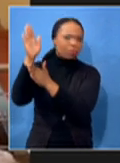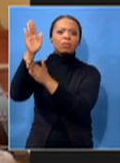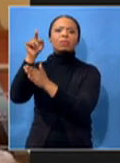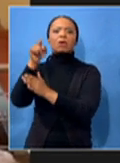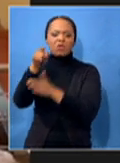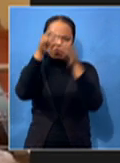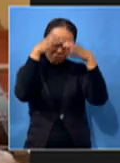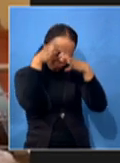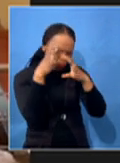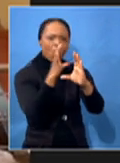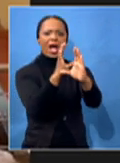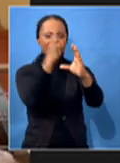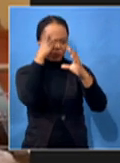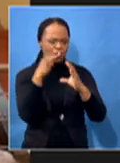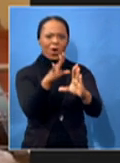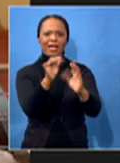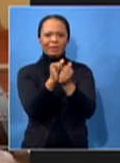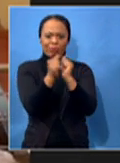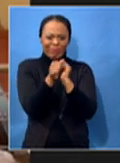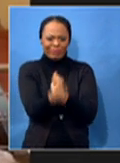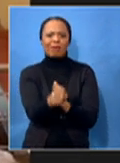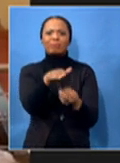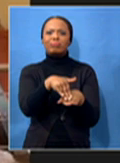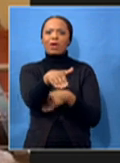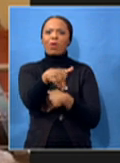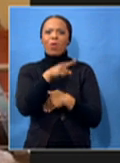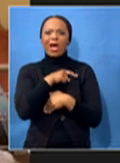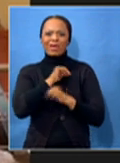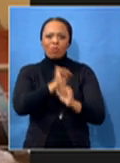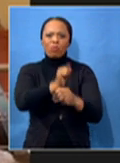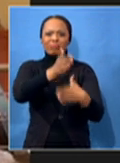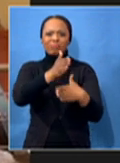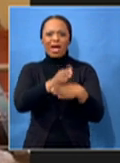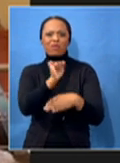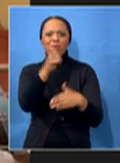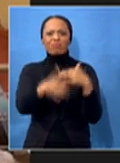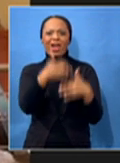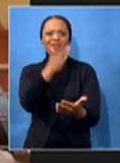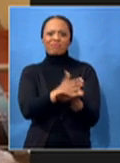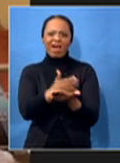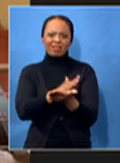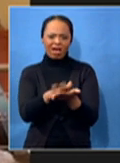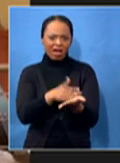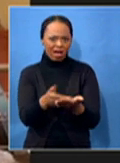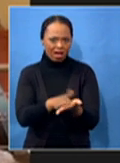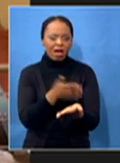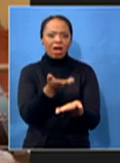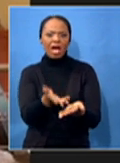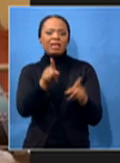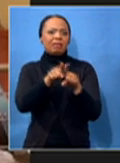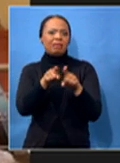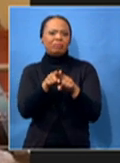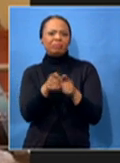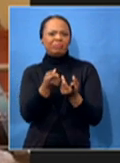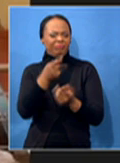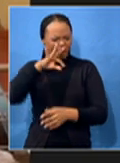focus on this because it's your bread and butter, you know. So when you're